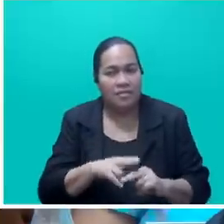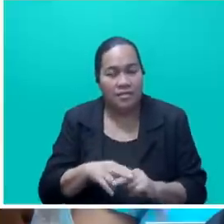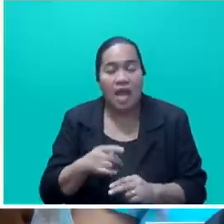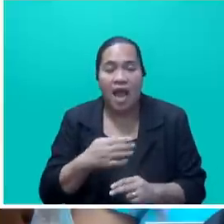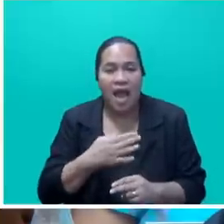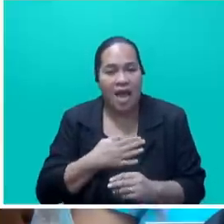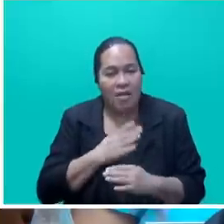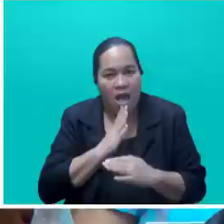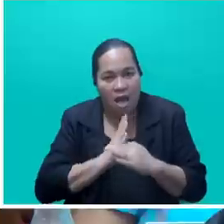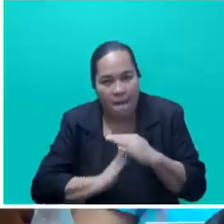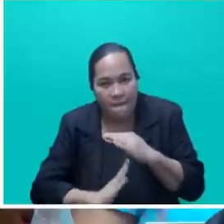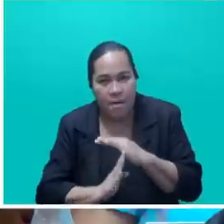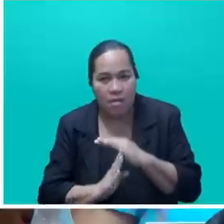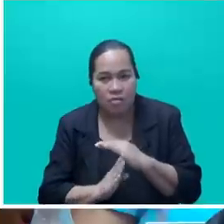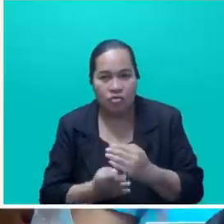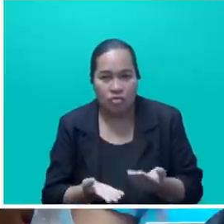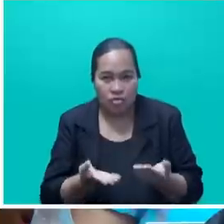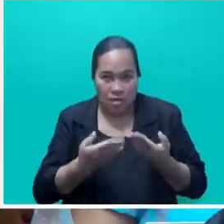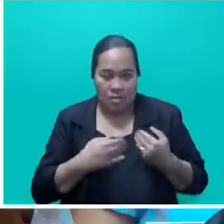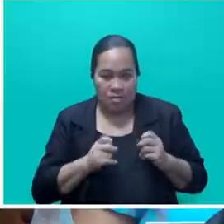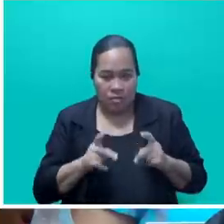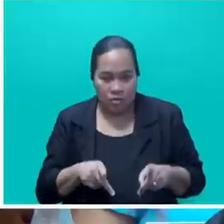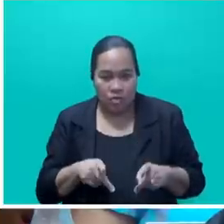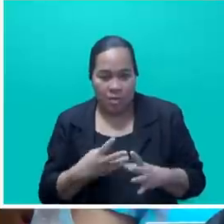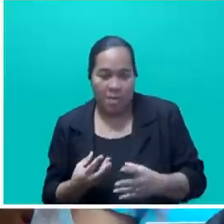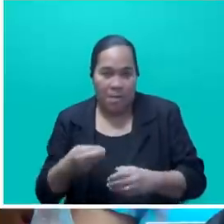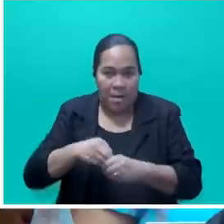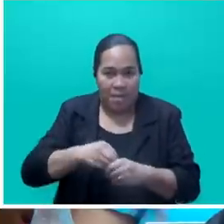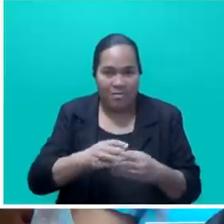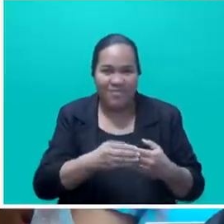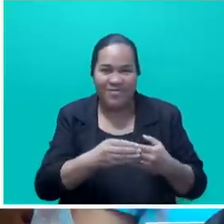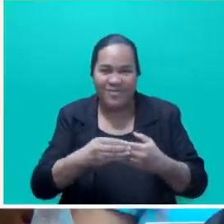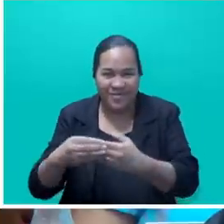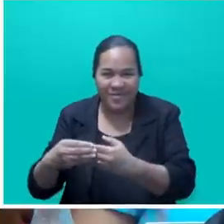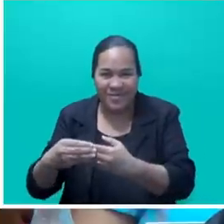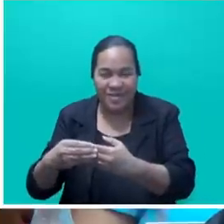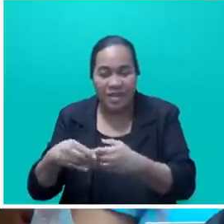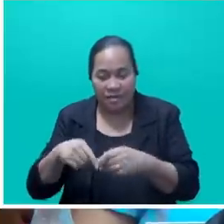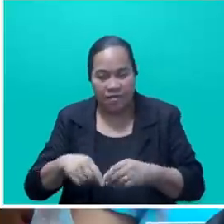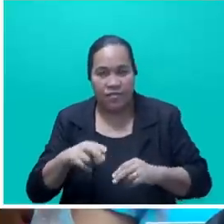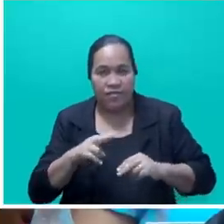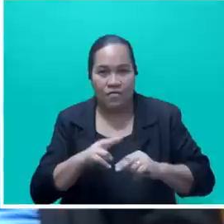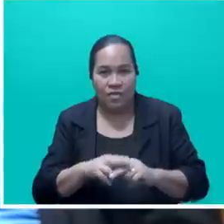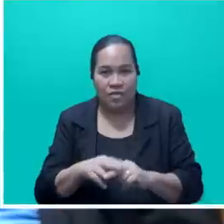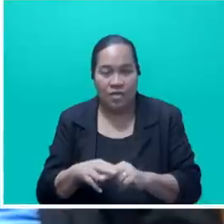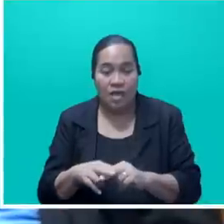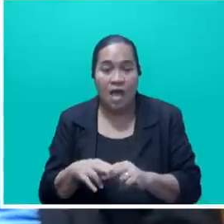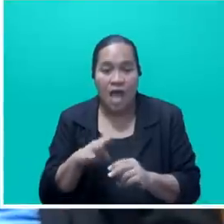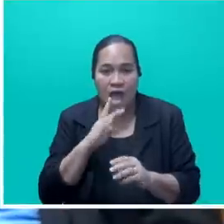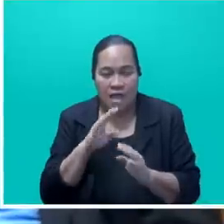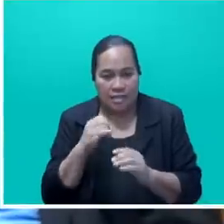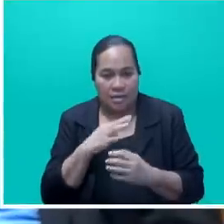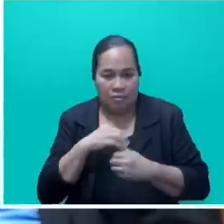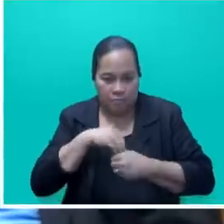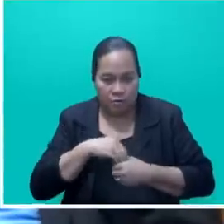be given the opportunity to be part of the leadership, to lead the people of Fiji, and to lead in a spirit of conciliation and